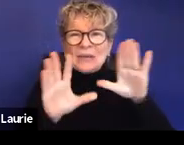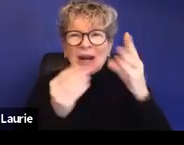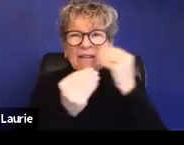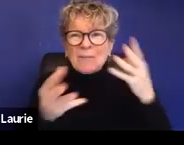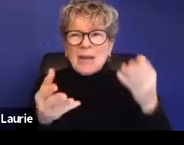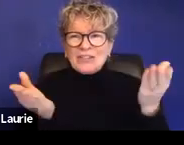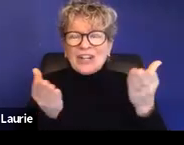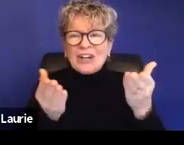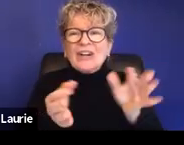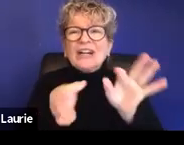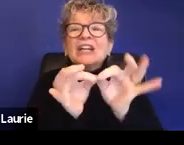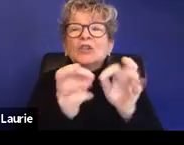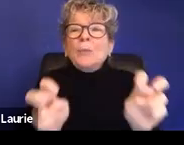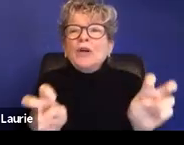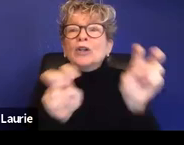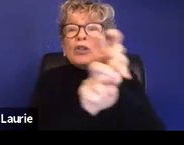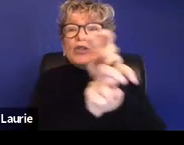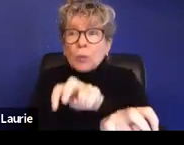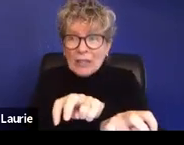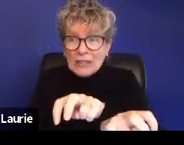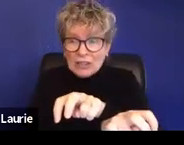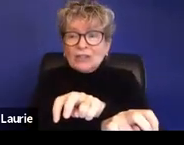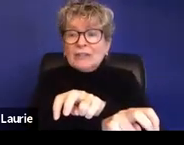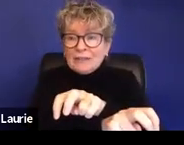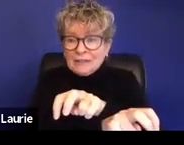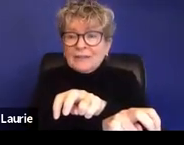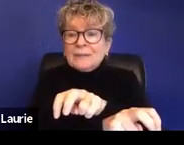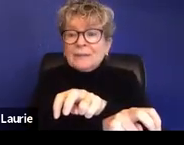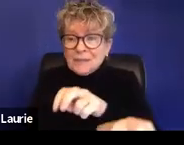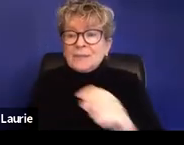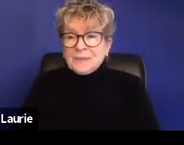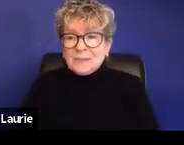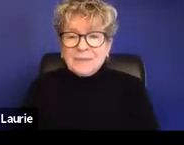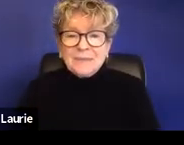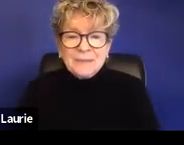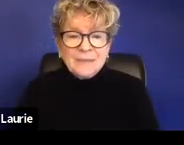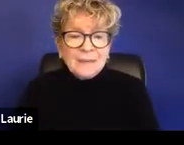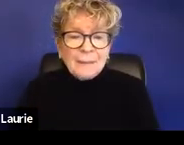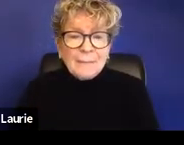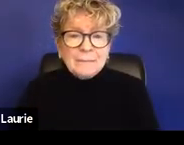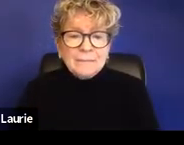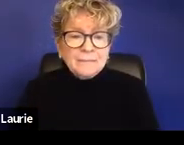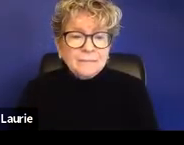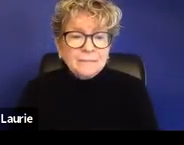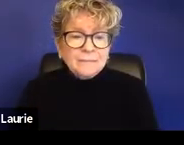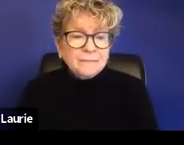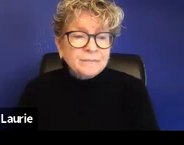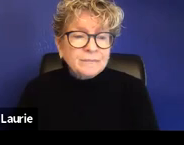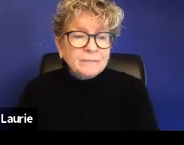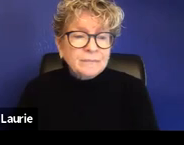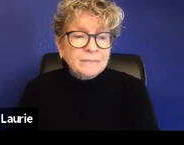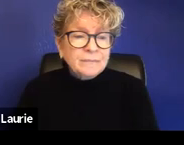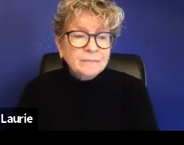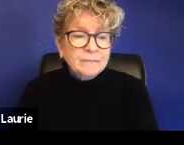There has definitely been some updates in lots of different things in the past couple of years' legislative sessions.